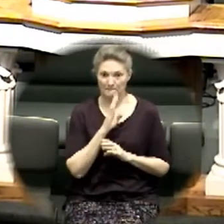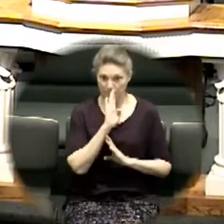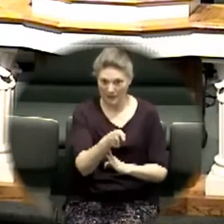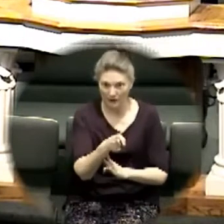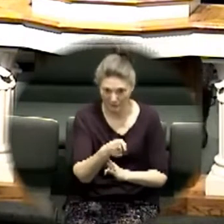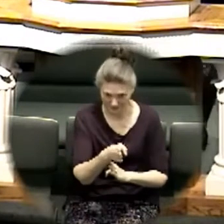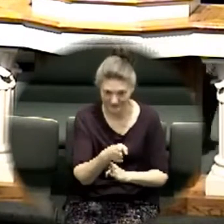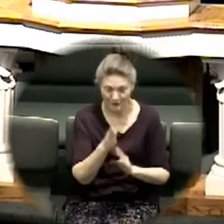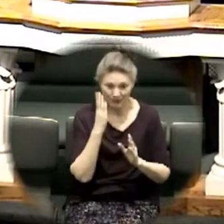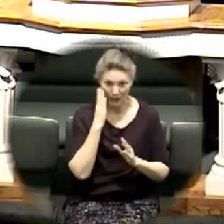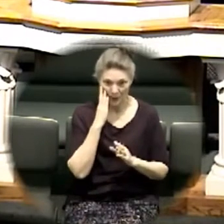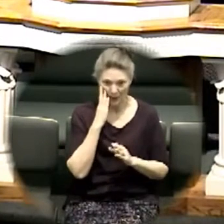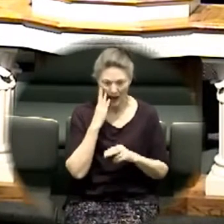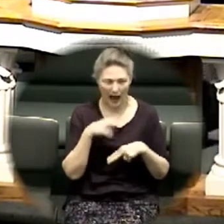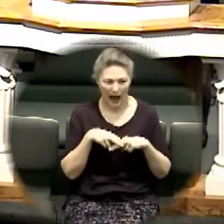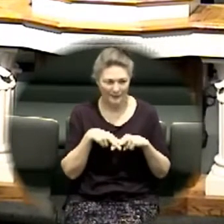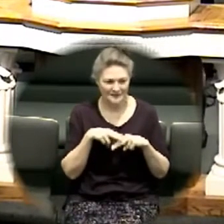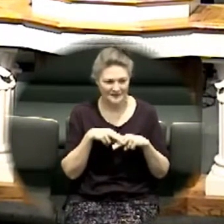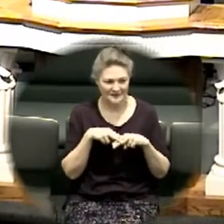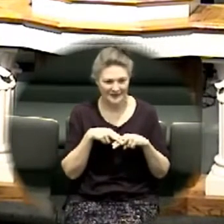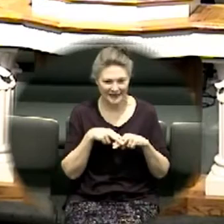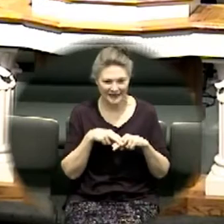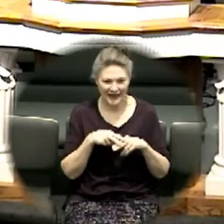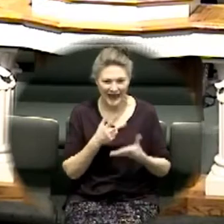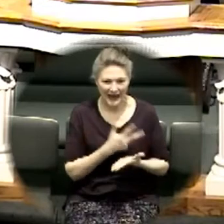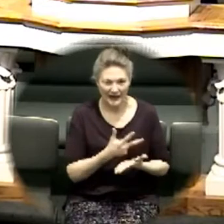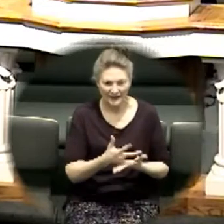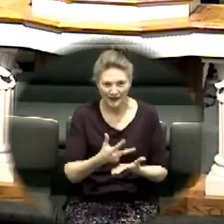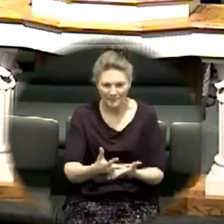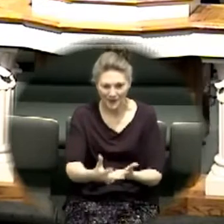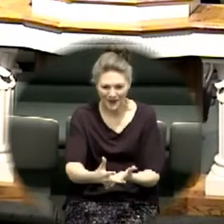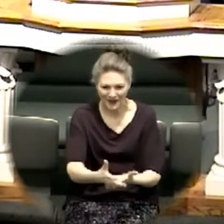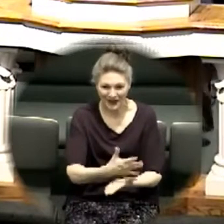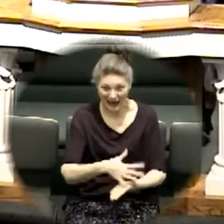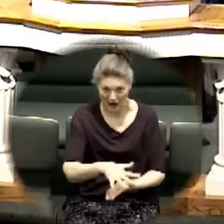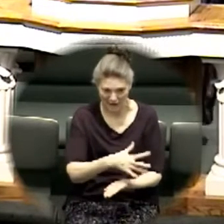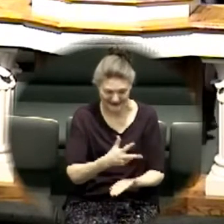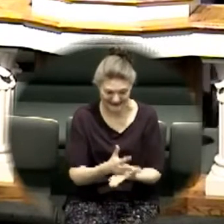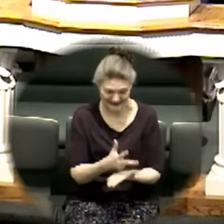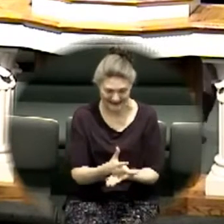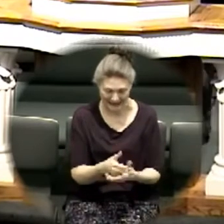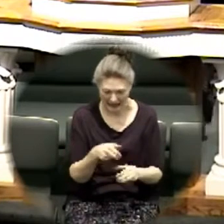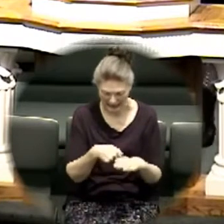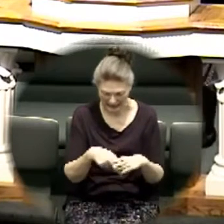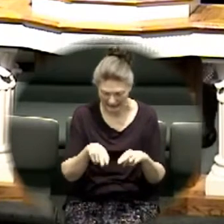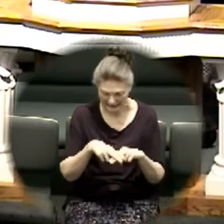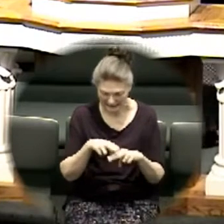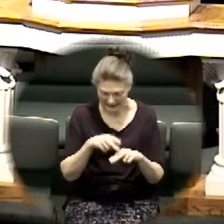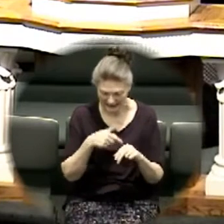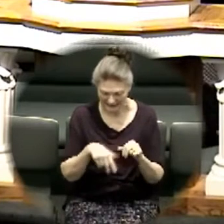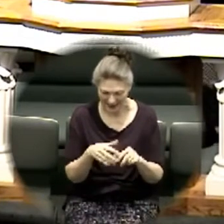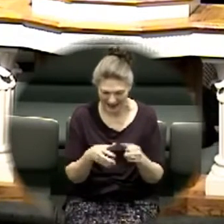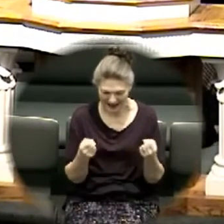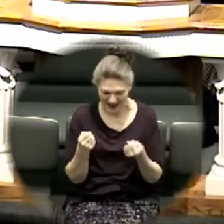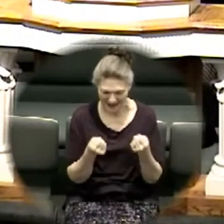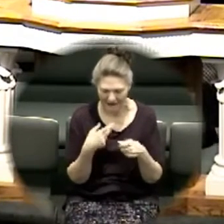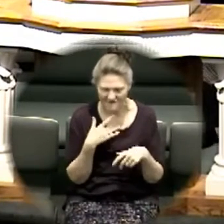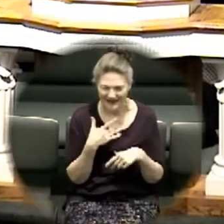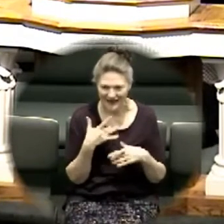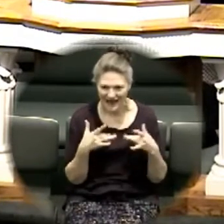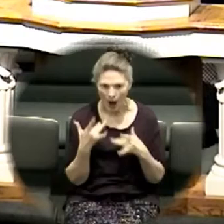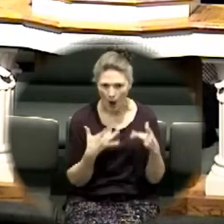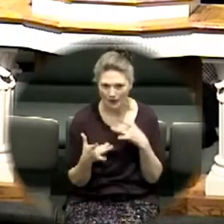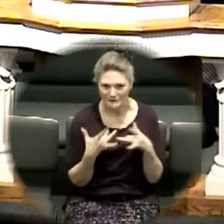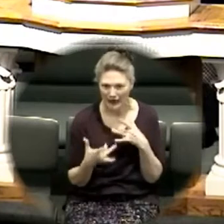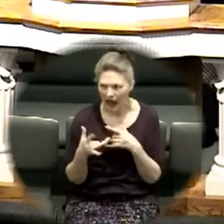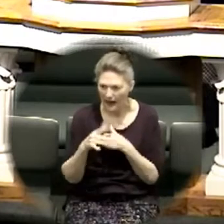parking lot because i was supposed to come in at 10 2 and i'm going okay i'm gonna get to be around some people and the lord has